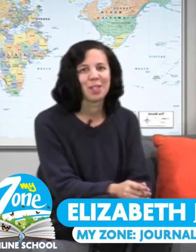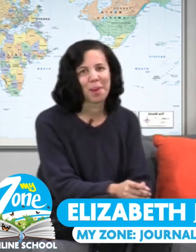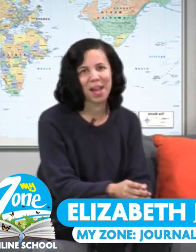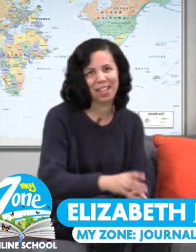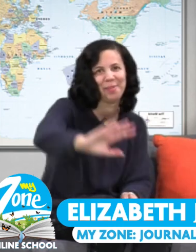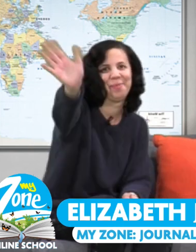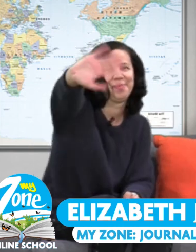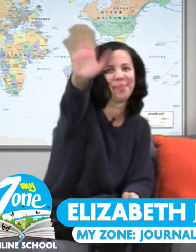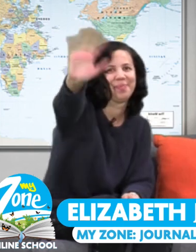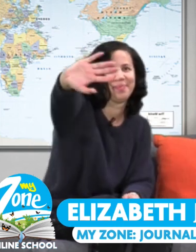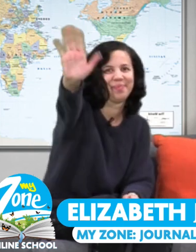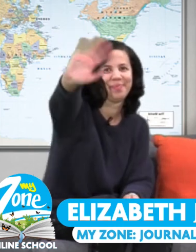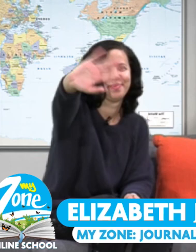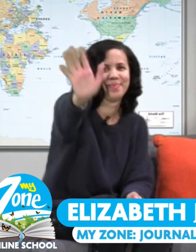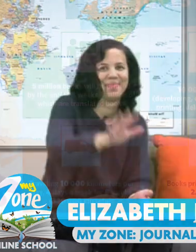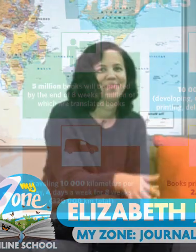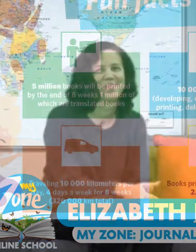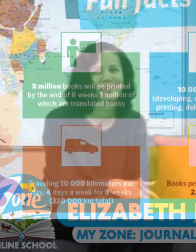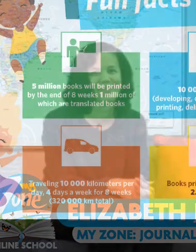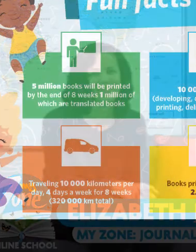it is bye bye thank you